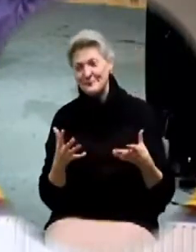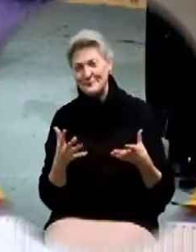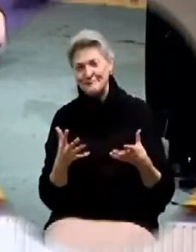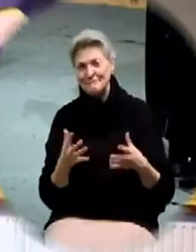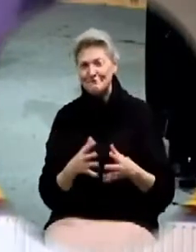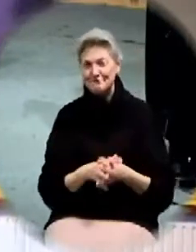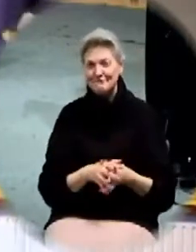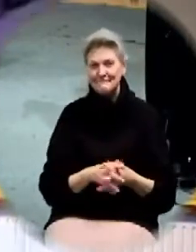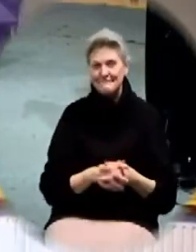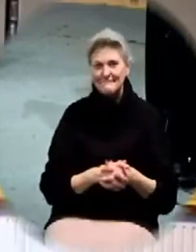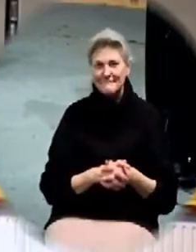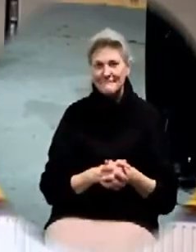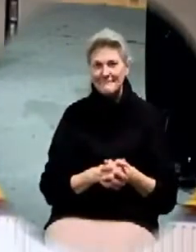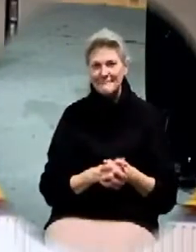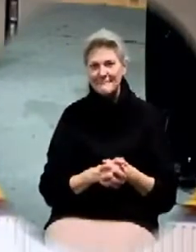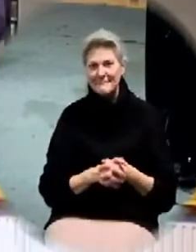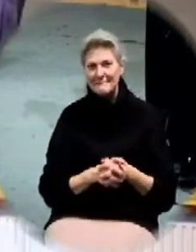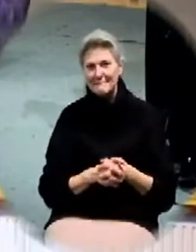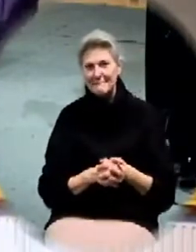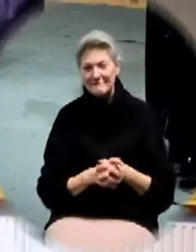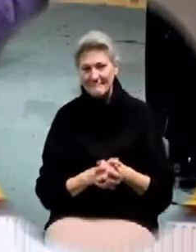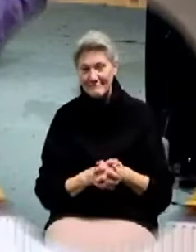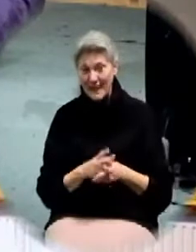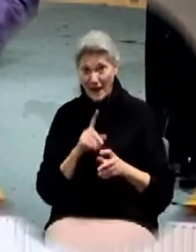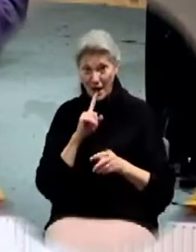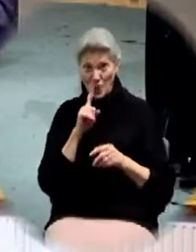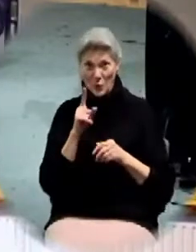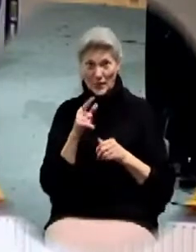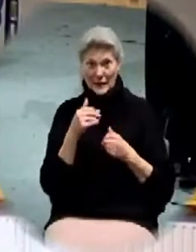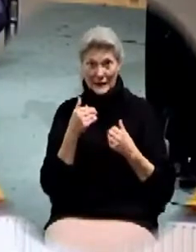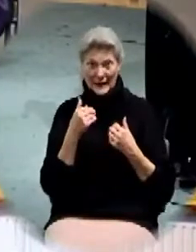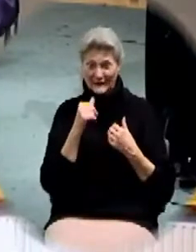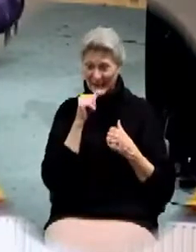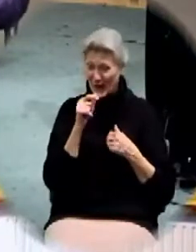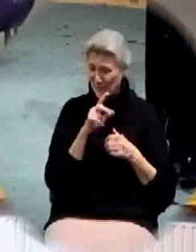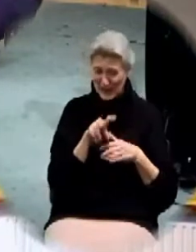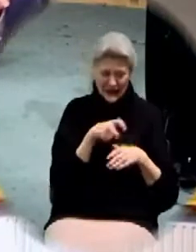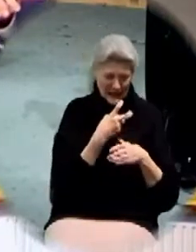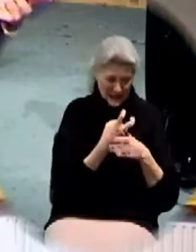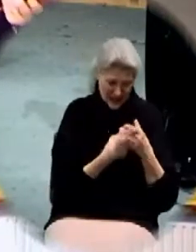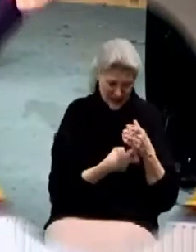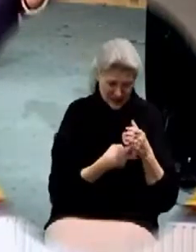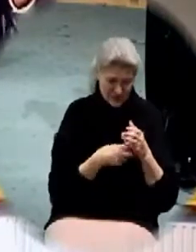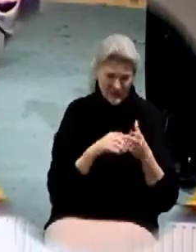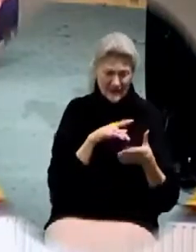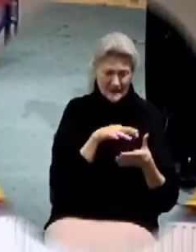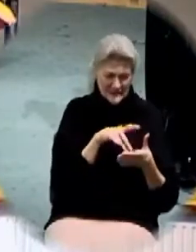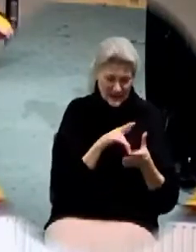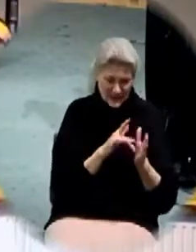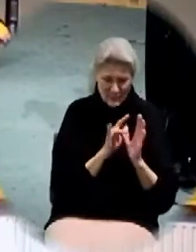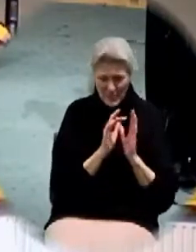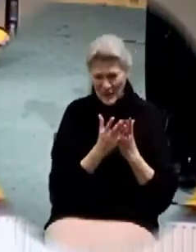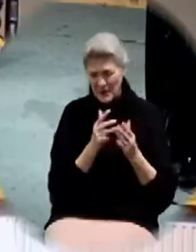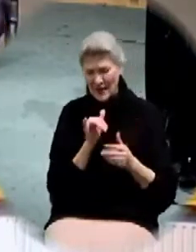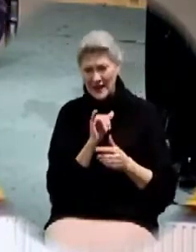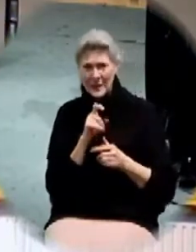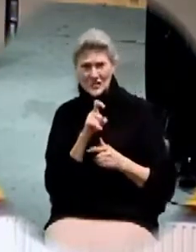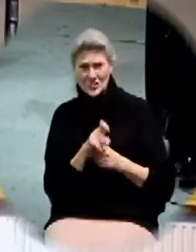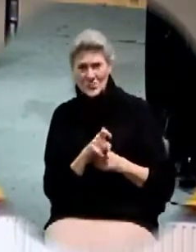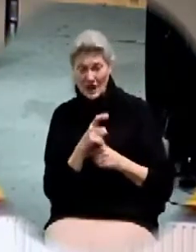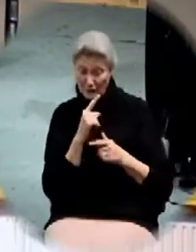Hmm. How about you say, you know what? I really haven't been engaging in the Word of God as I should, so I'm really going to start.